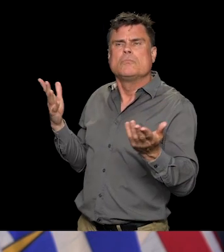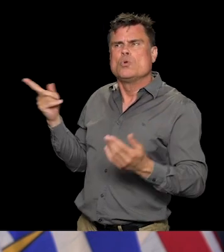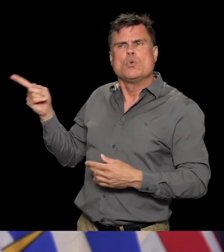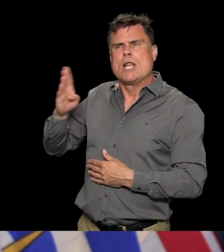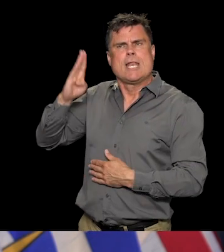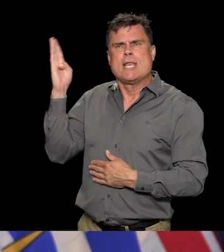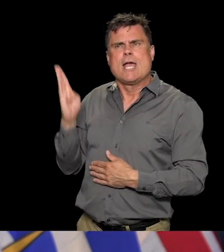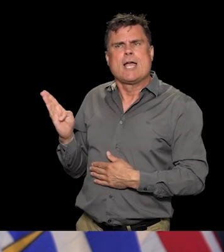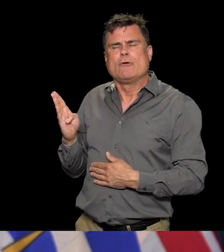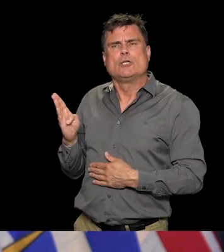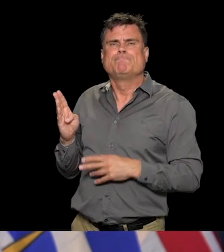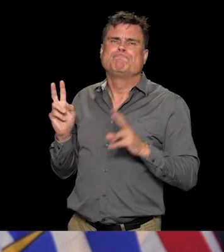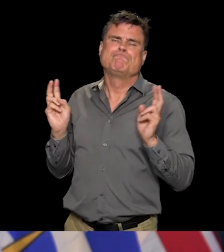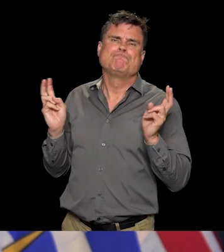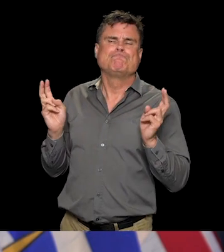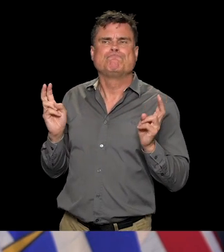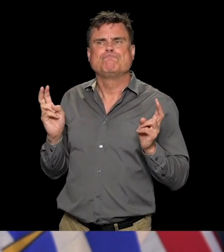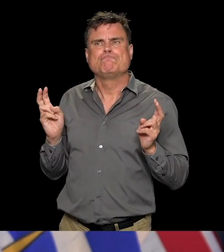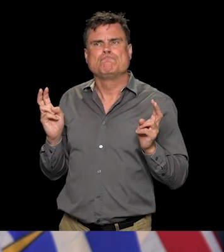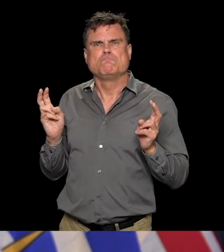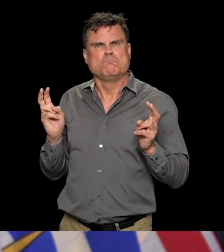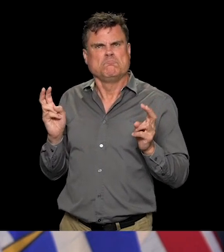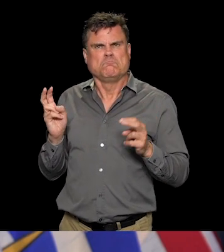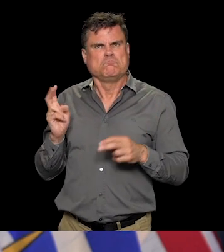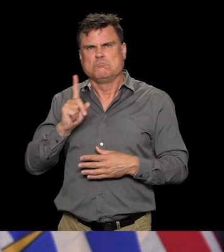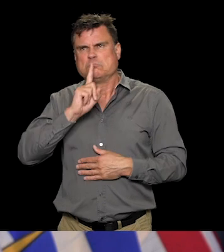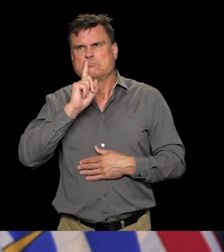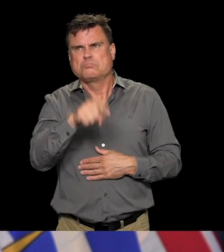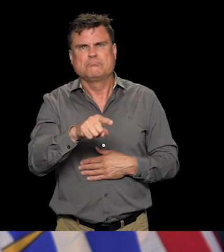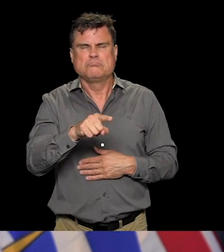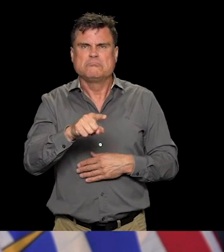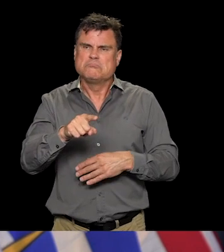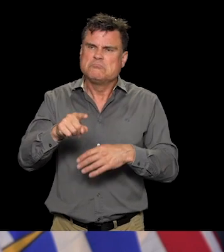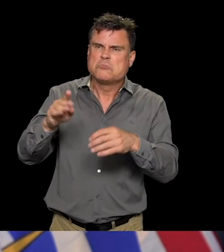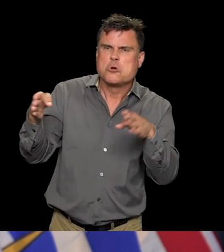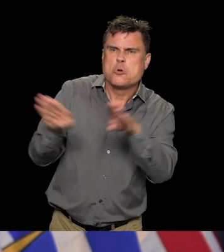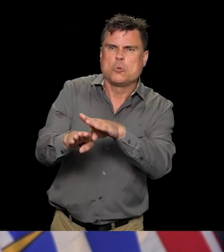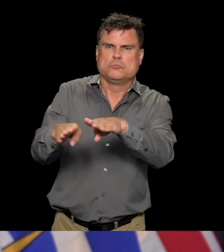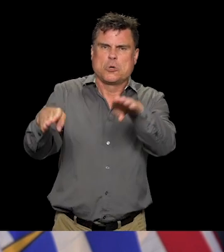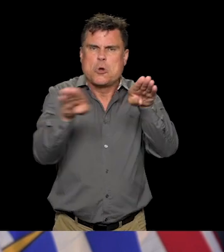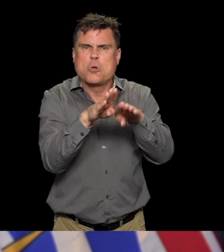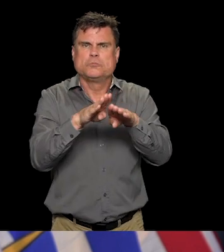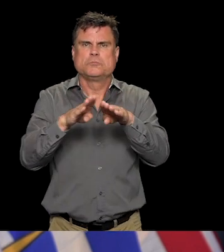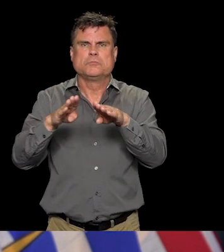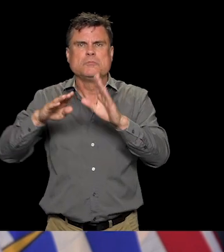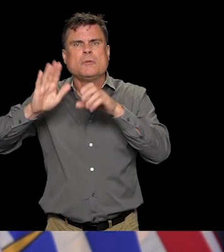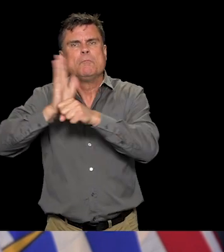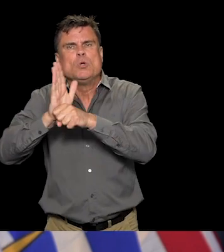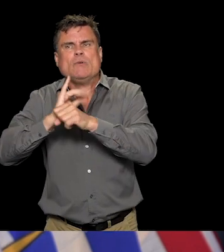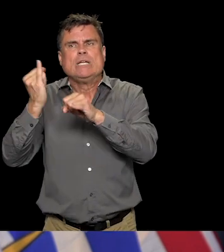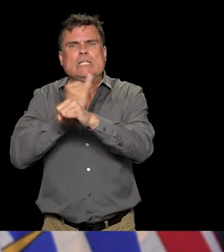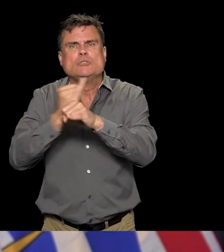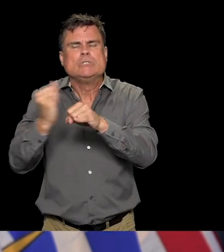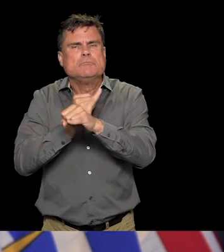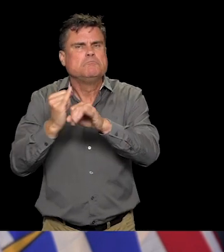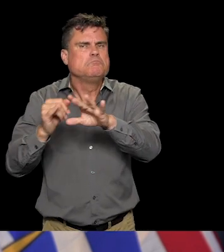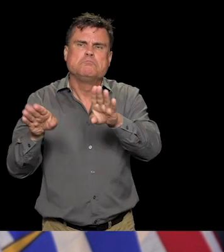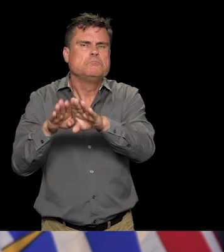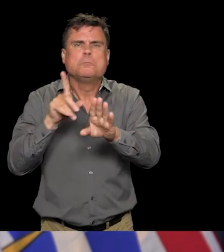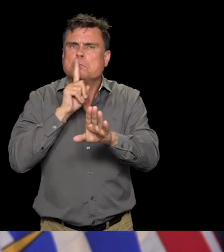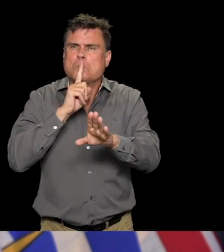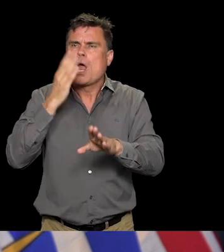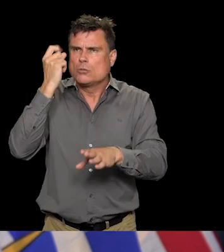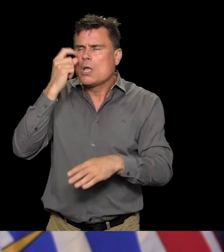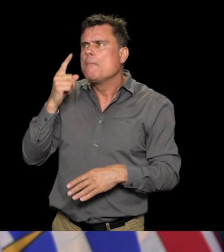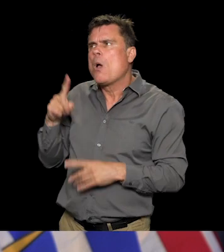since you're just policies individually taken on. So in reality, those sectors can resume activities without your approval. Am